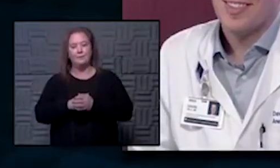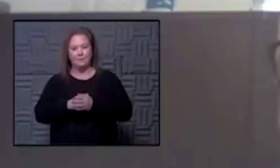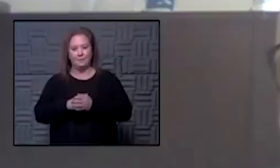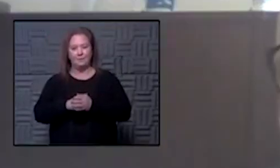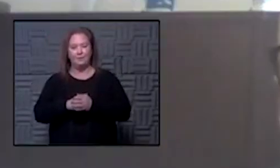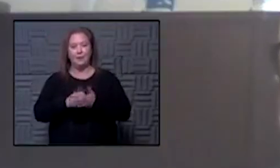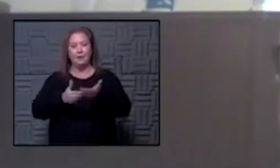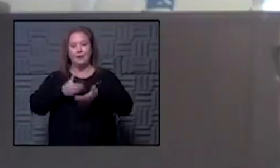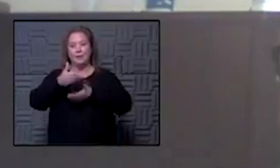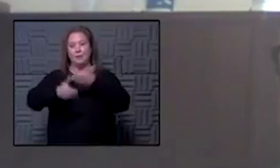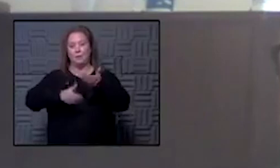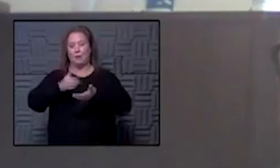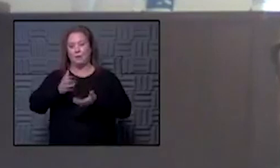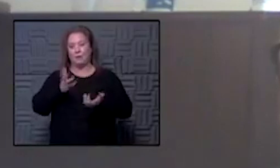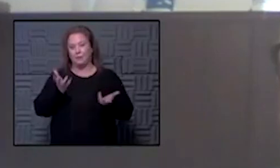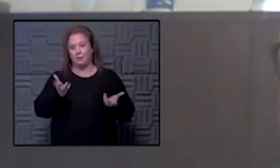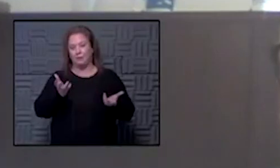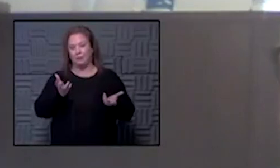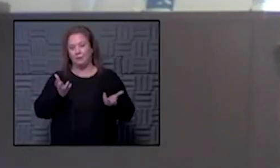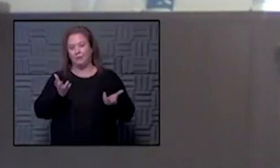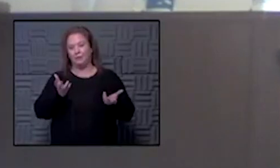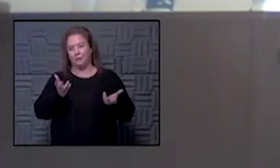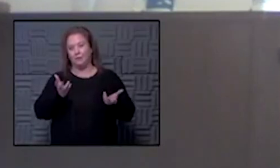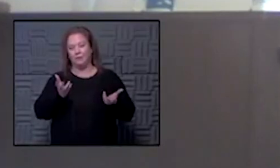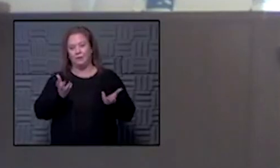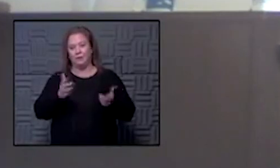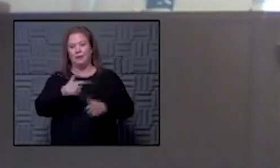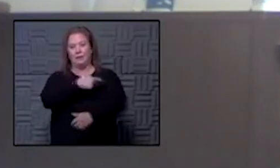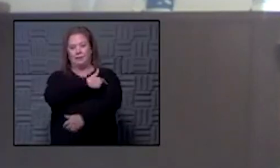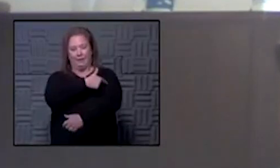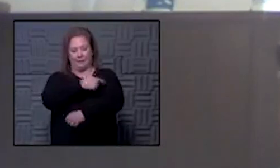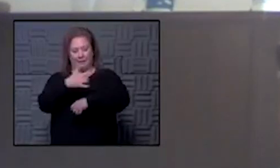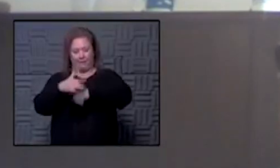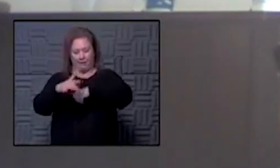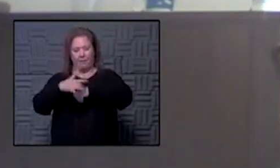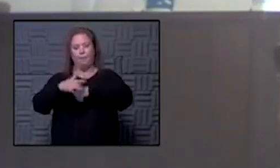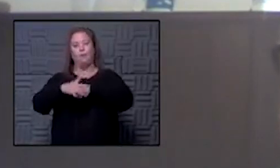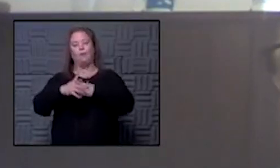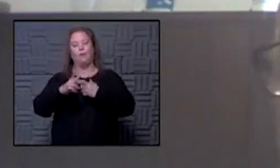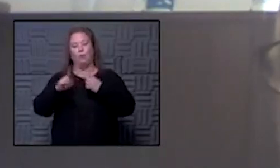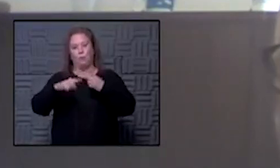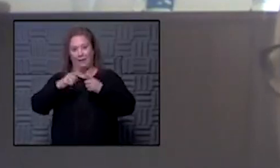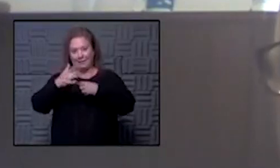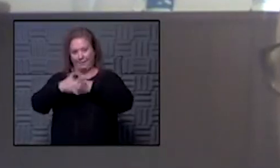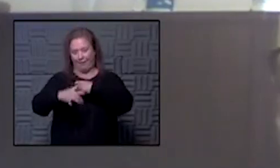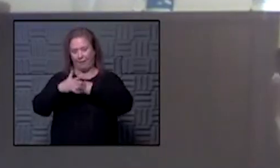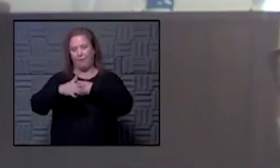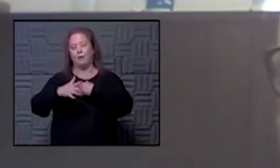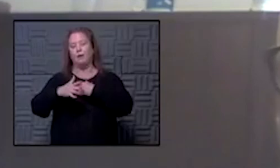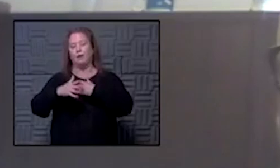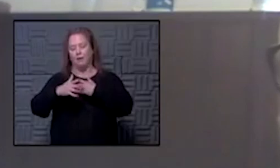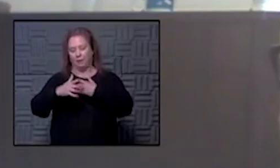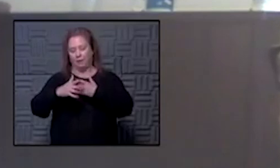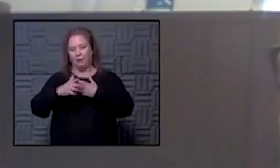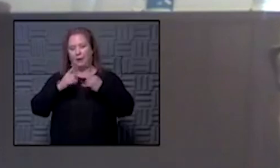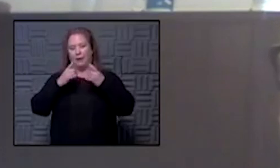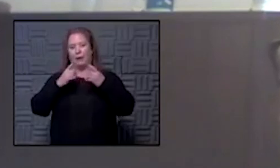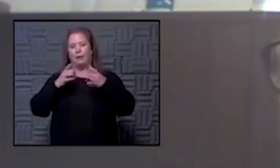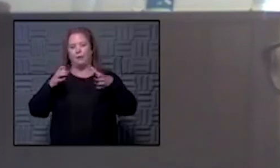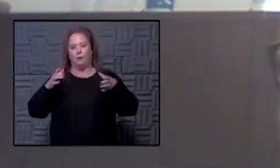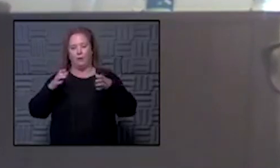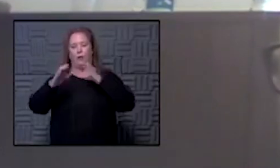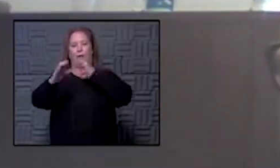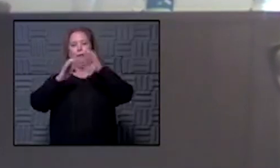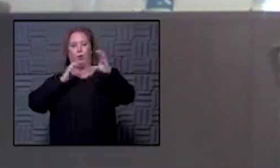the process is going to be as as we have the vaccine available it will be uh we'll do a lot of mass communication